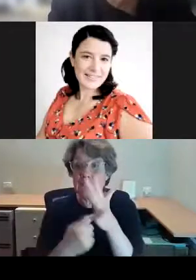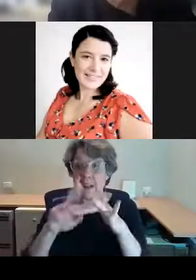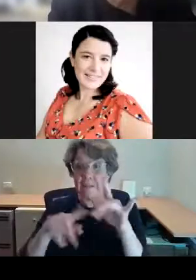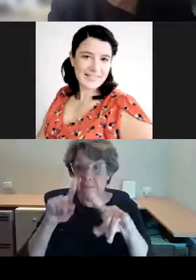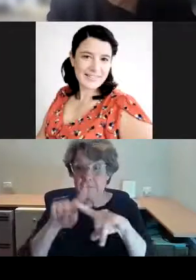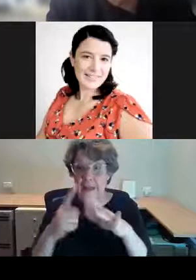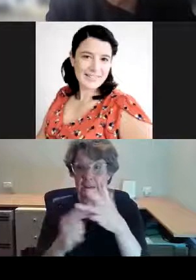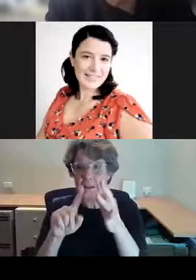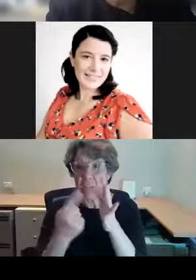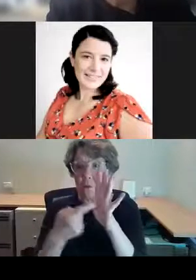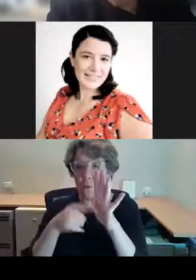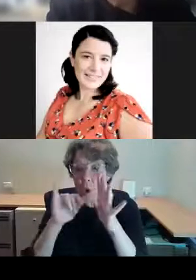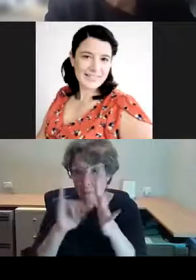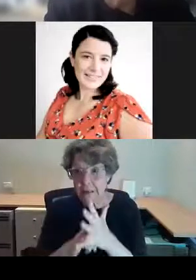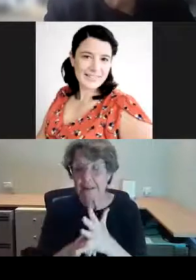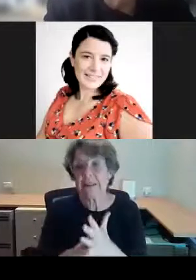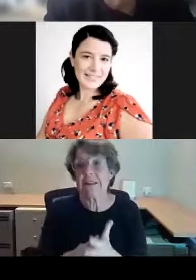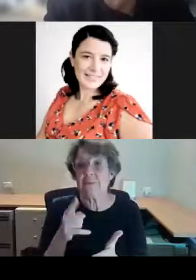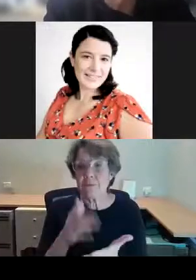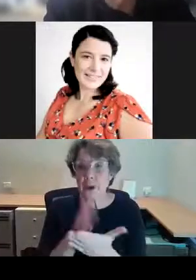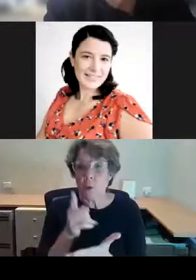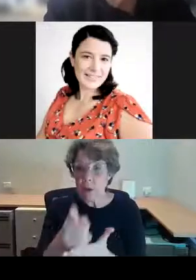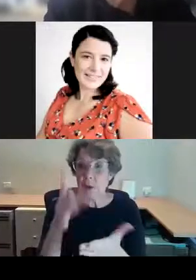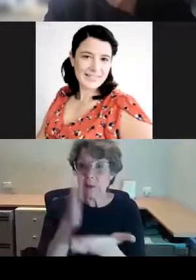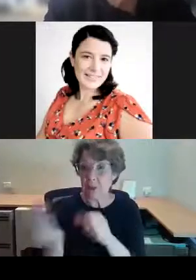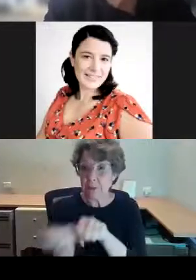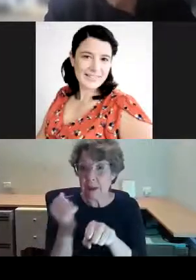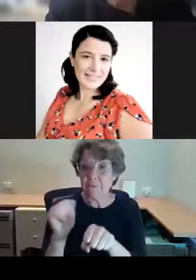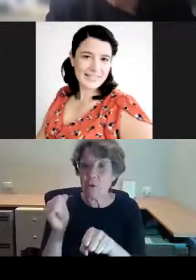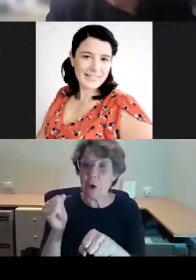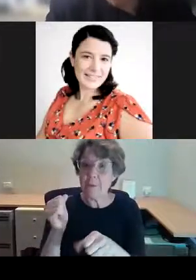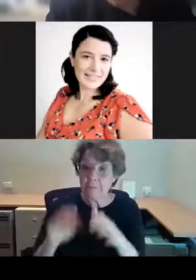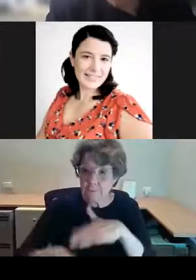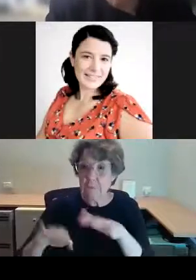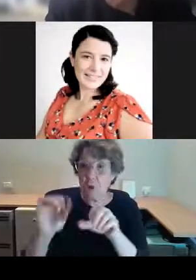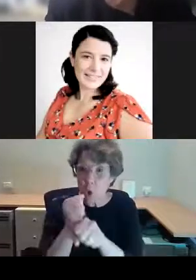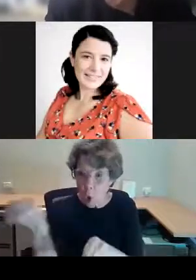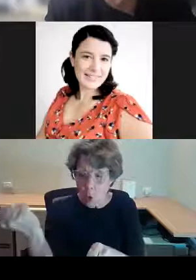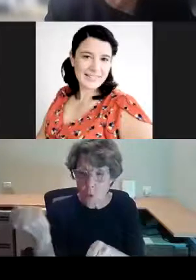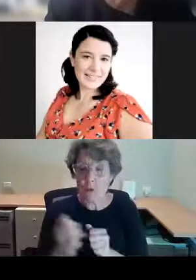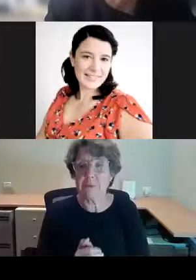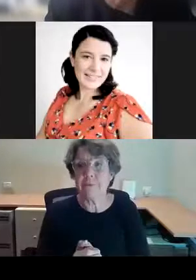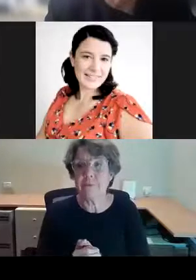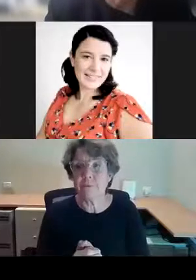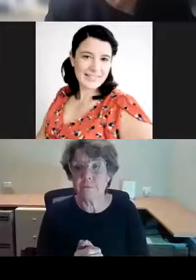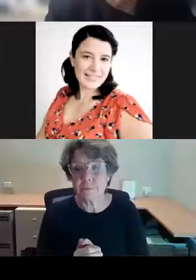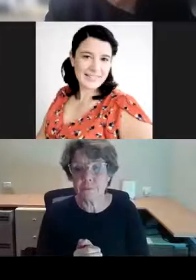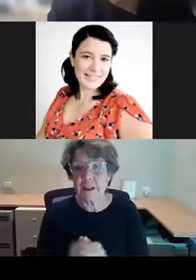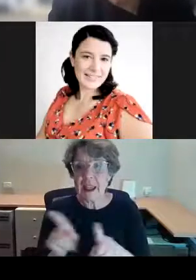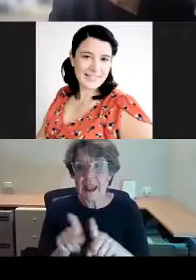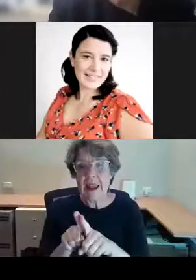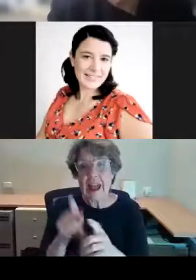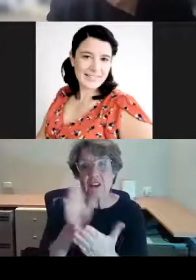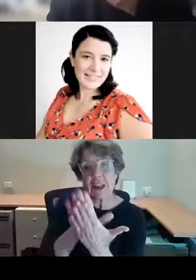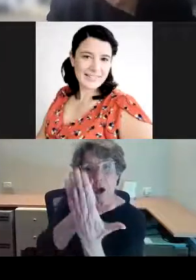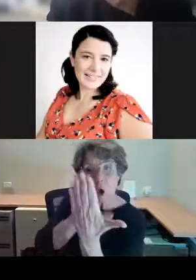McRae, and the key was made in solid gold and featured a scale representation of